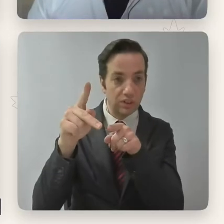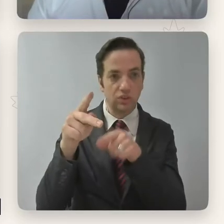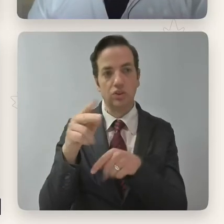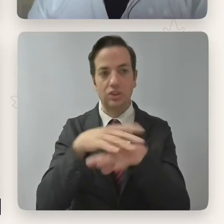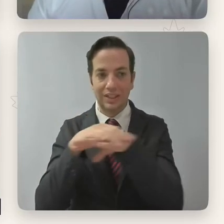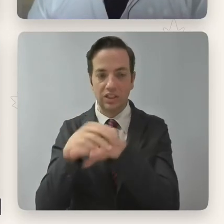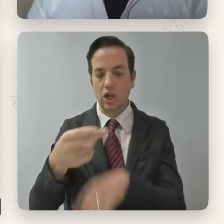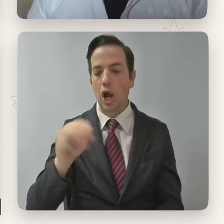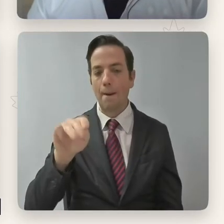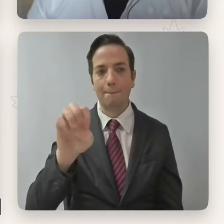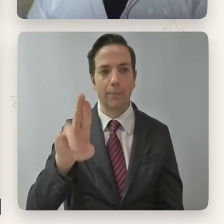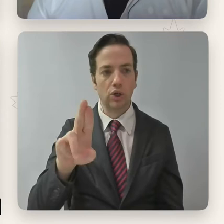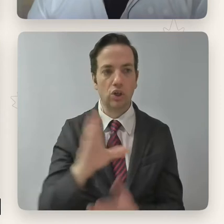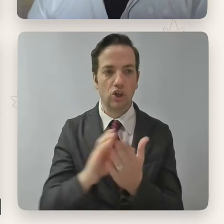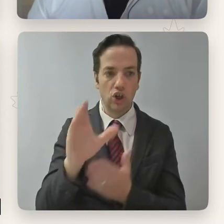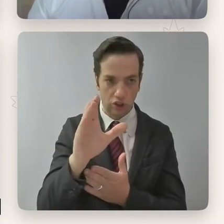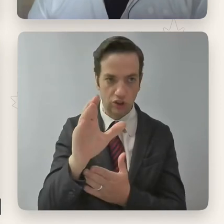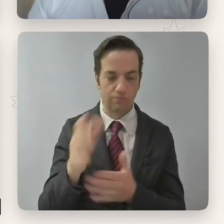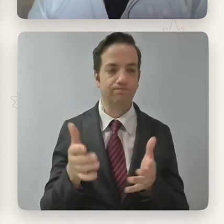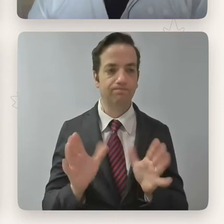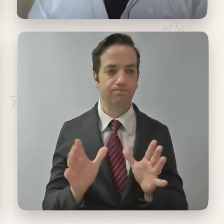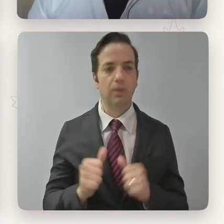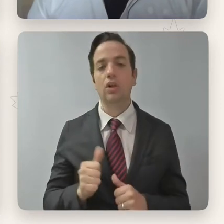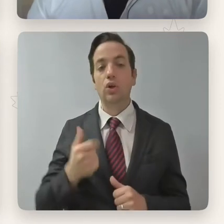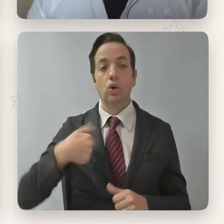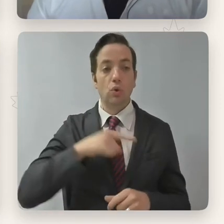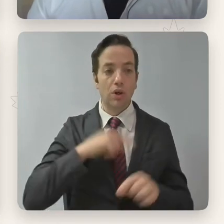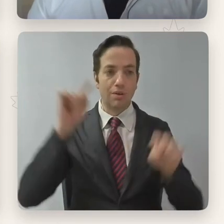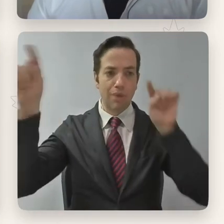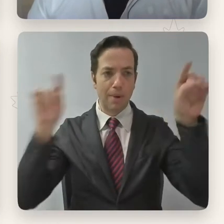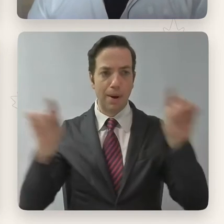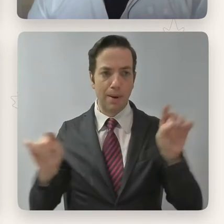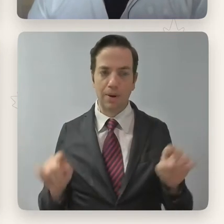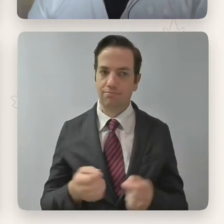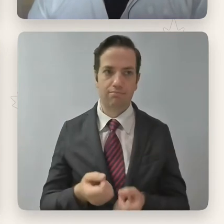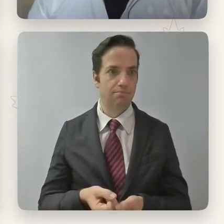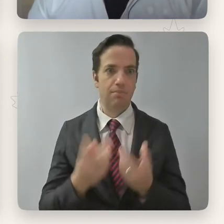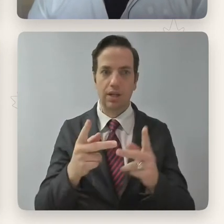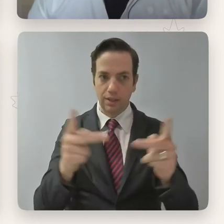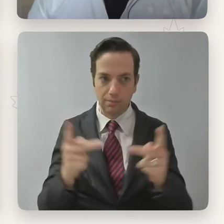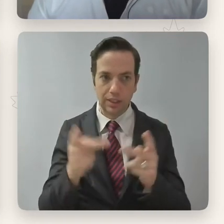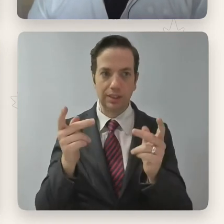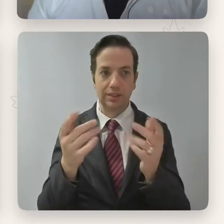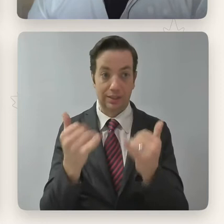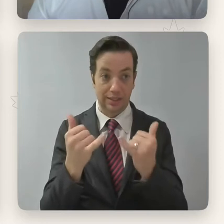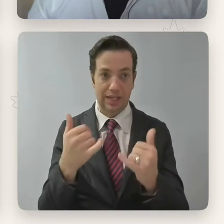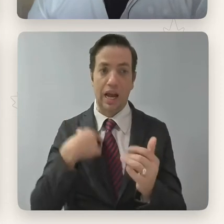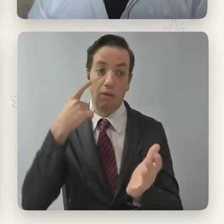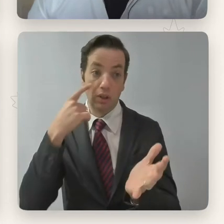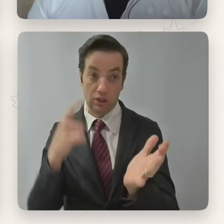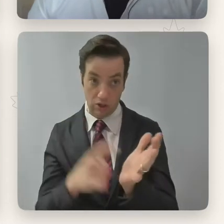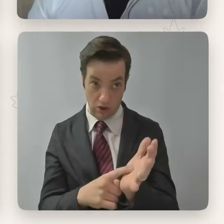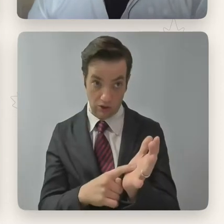Although we're scattered across many territories today, I would like to acknowledge the lineage of indigenous peoples in the territory known as